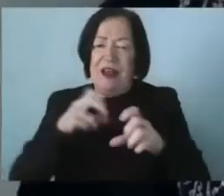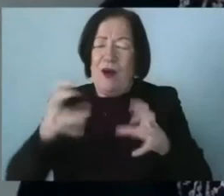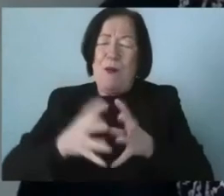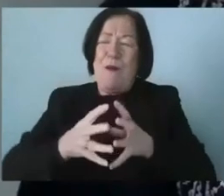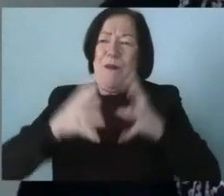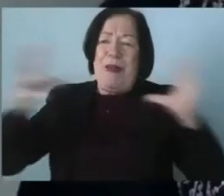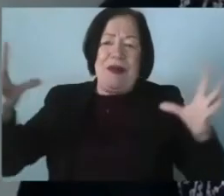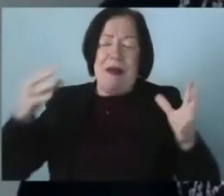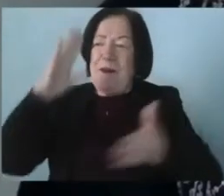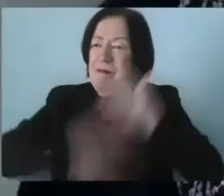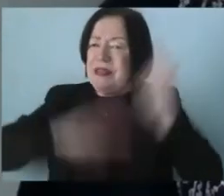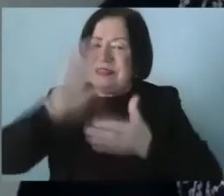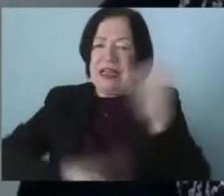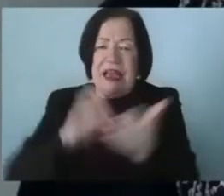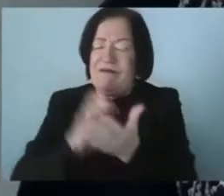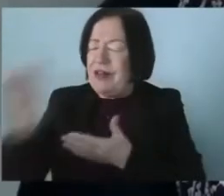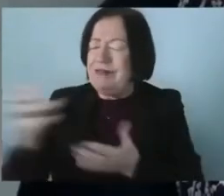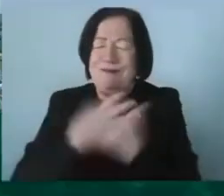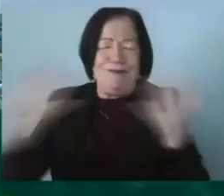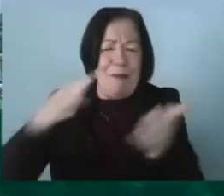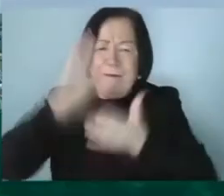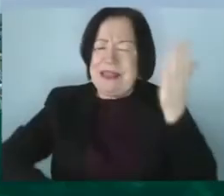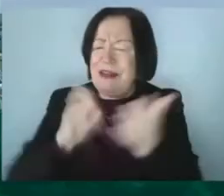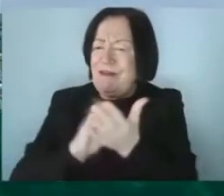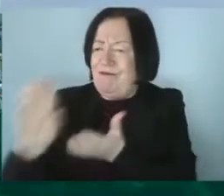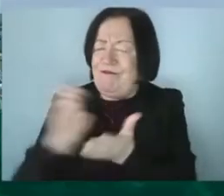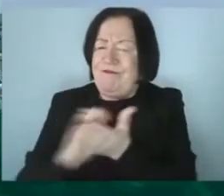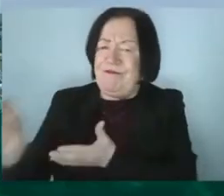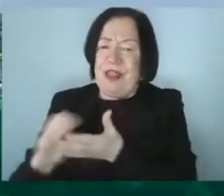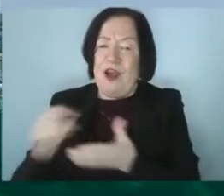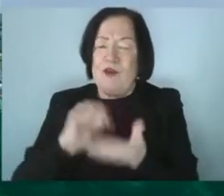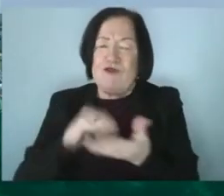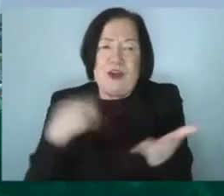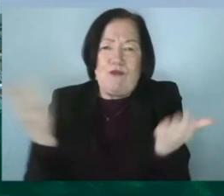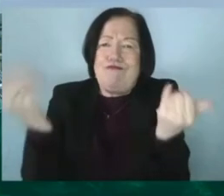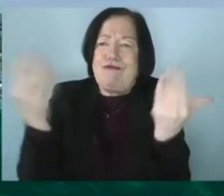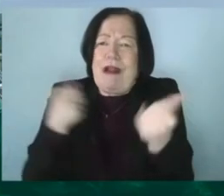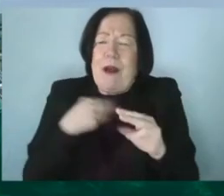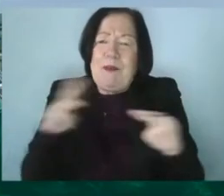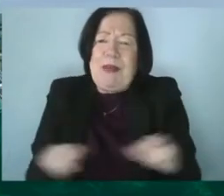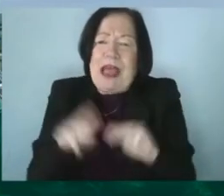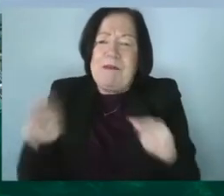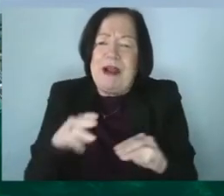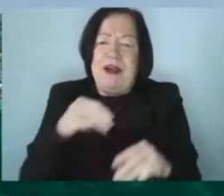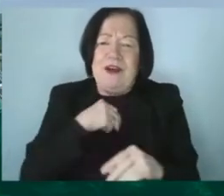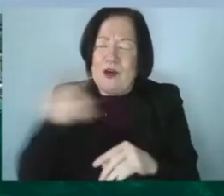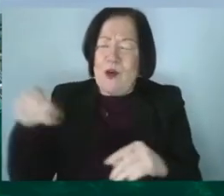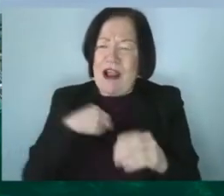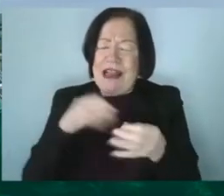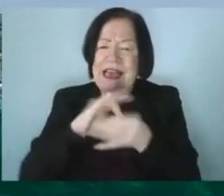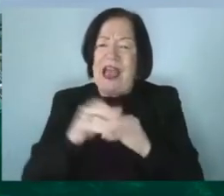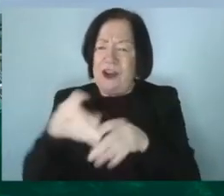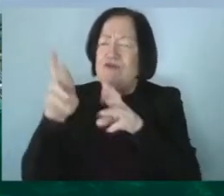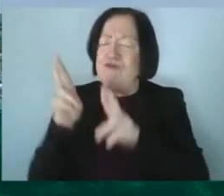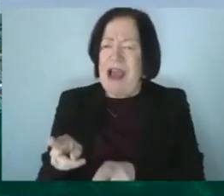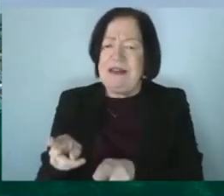lacking investment massively lacking investment and we're trying to attract our local people to to to our local games and and you're quite right